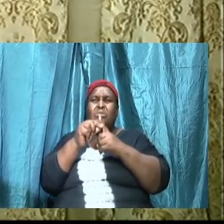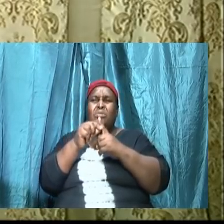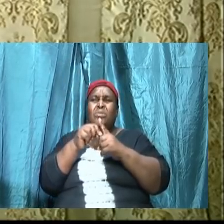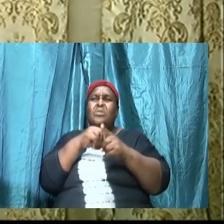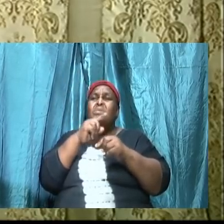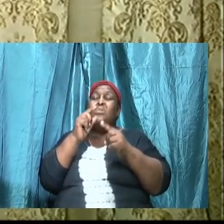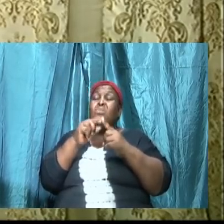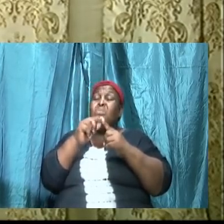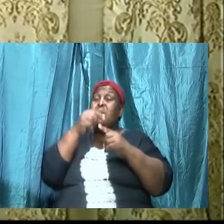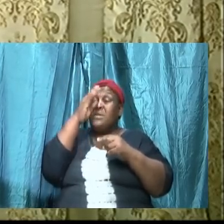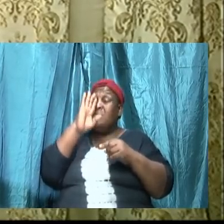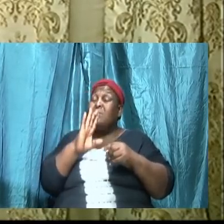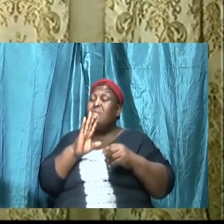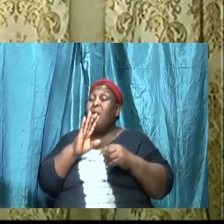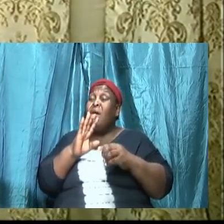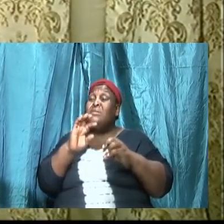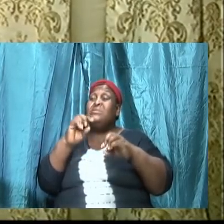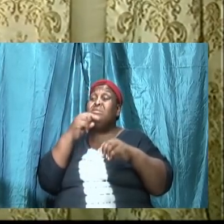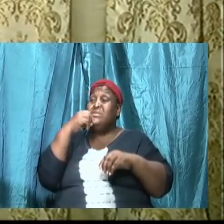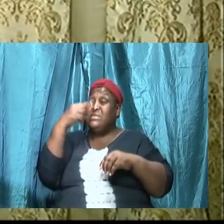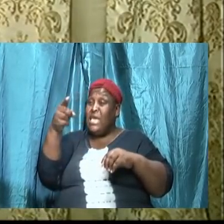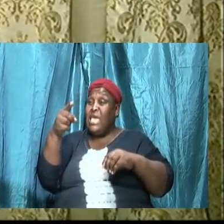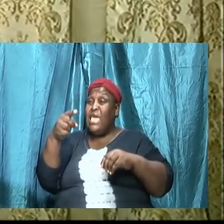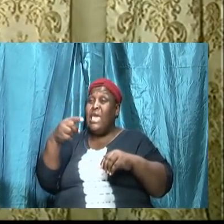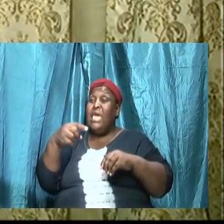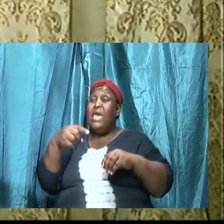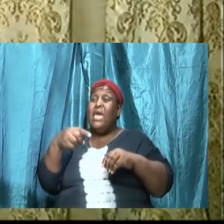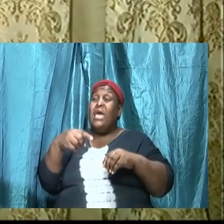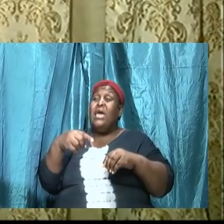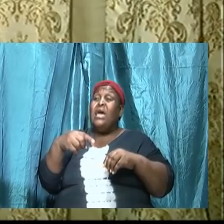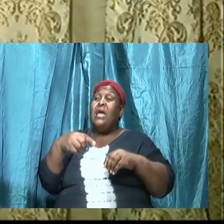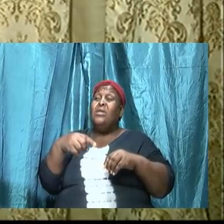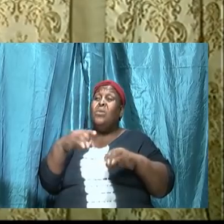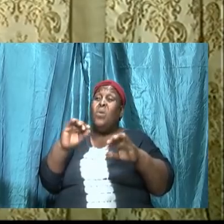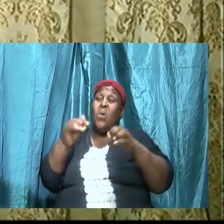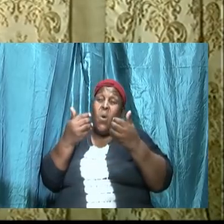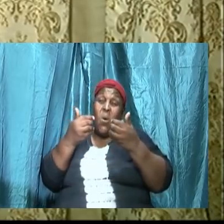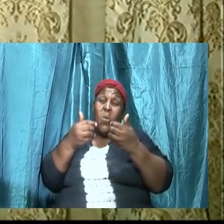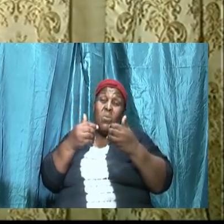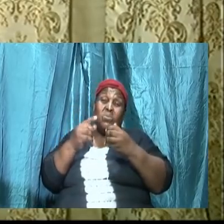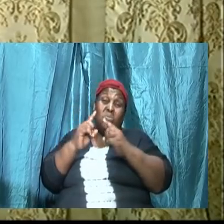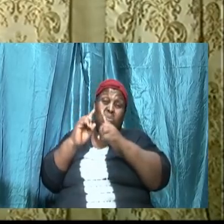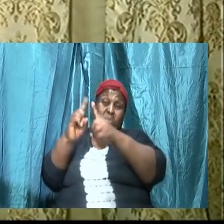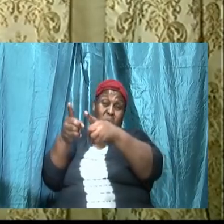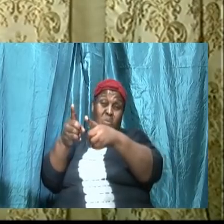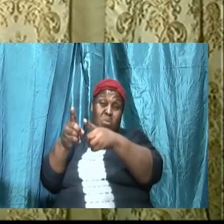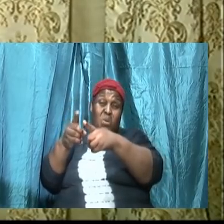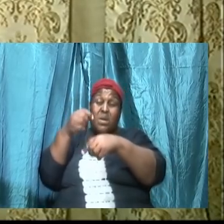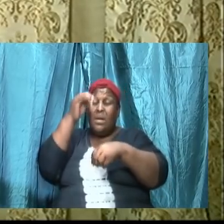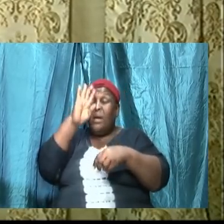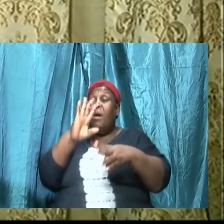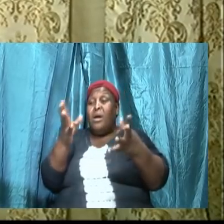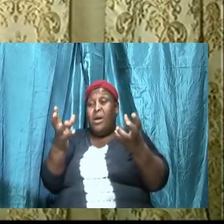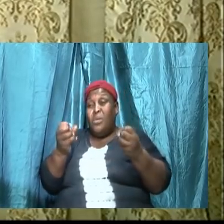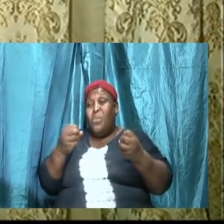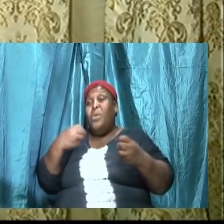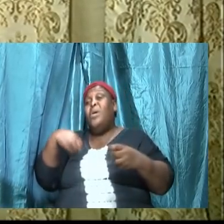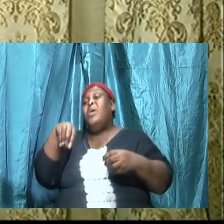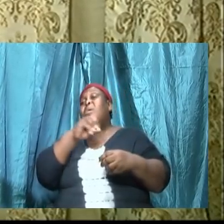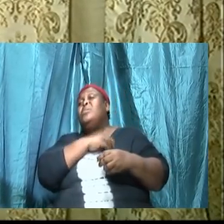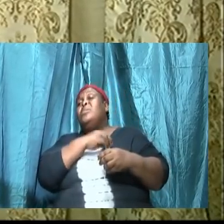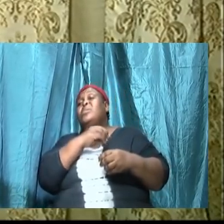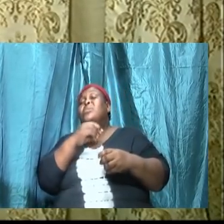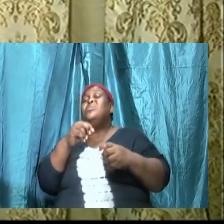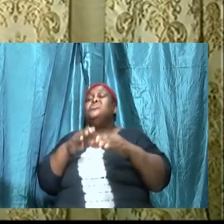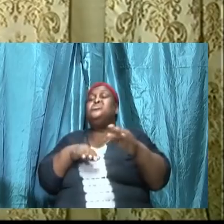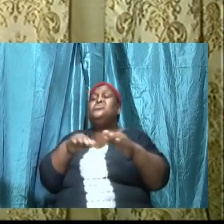gives a particular direction he requires us to walk in that particular